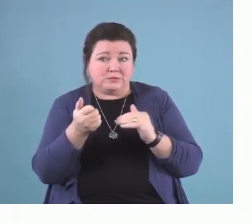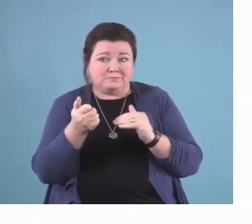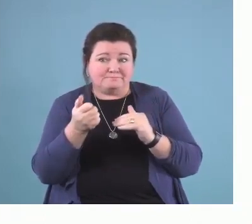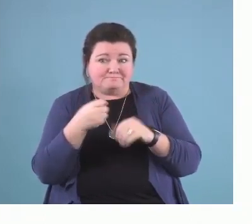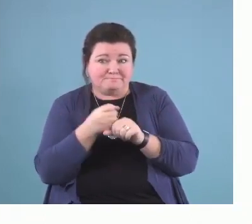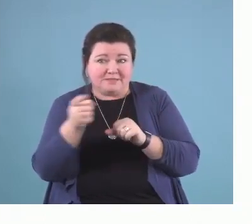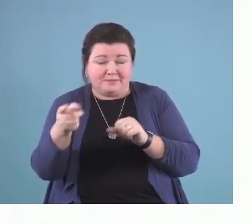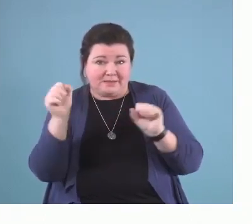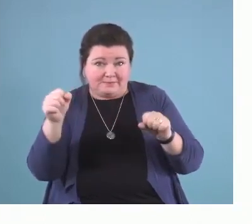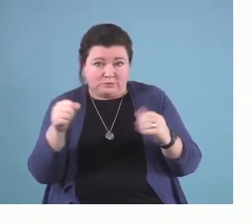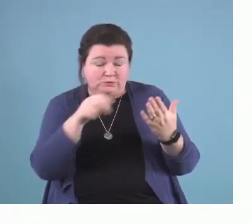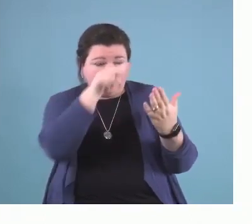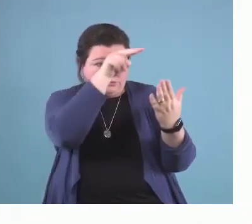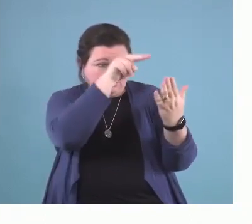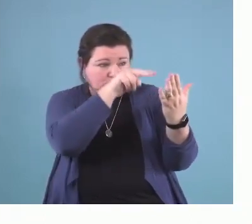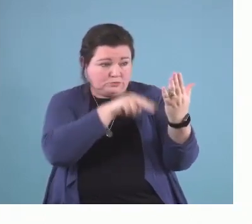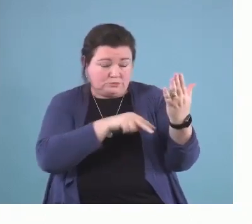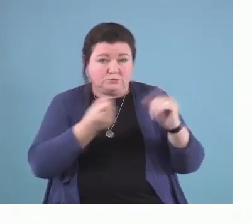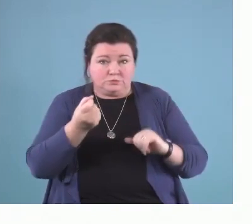the repercussions of their behavior?